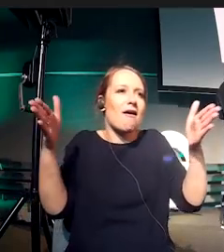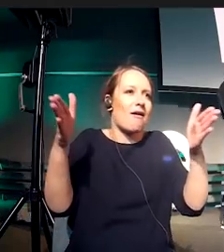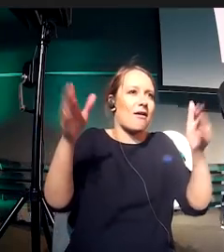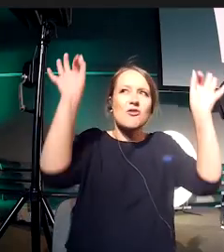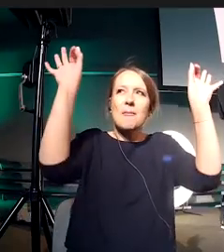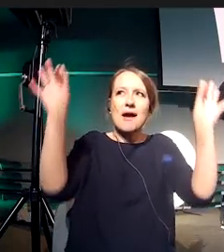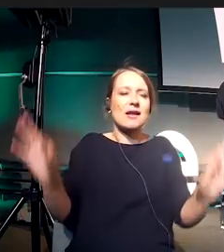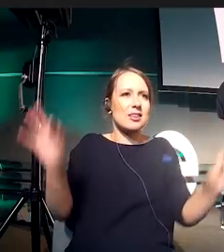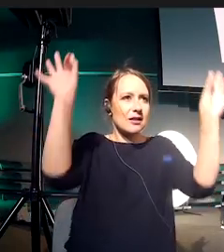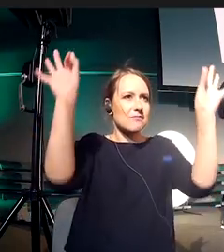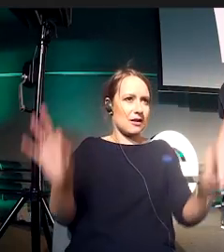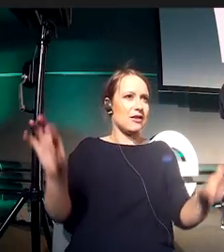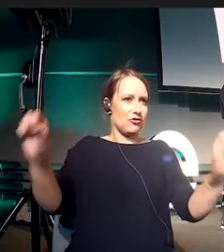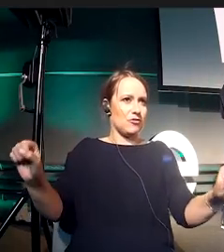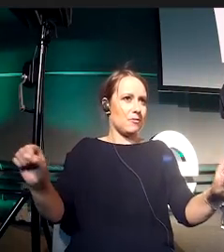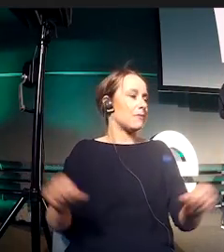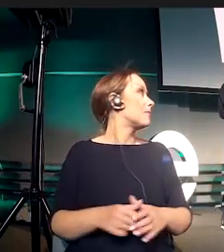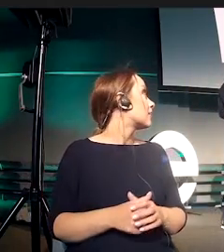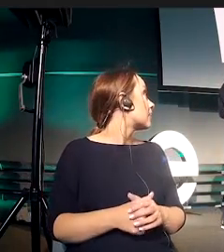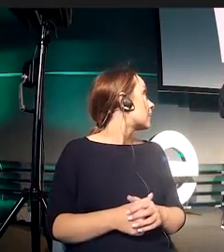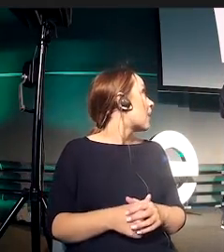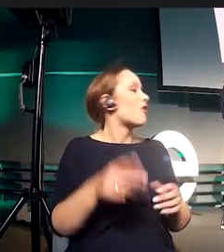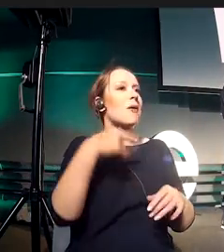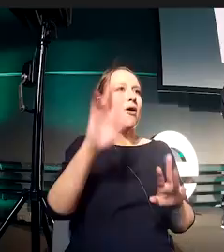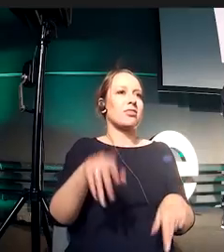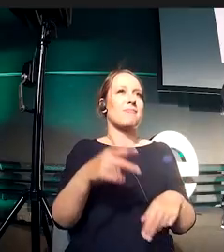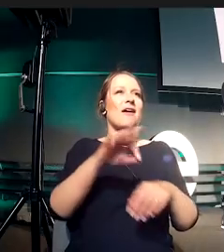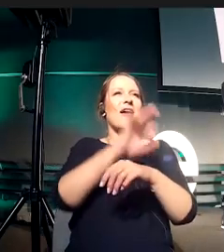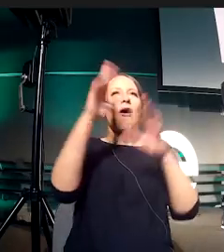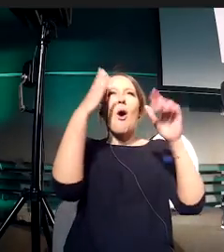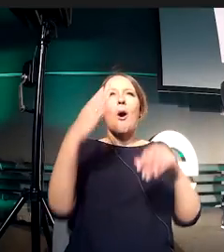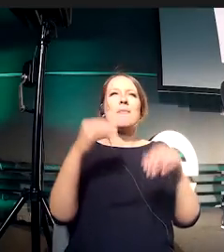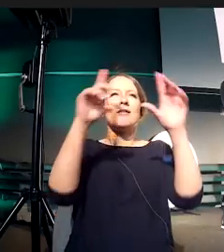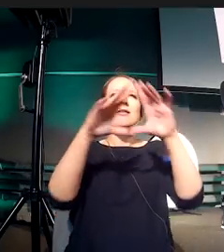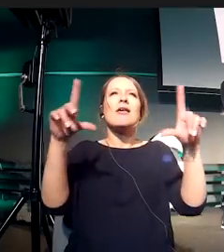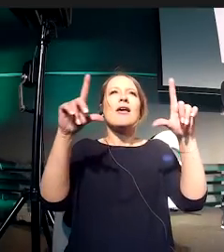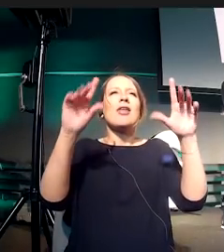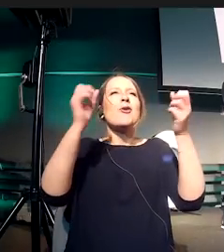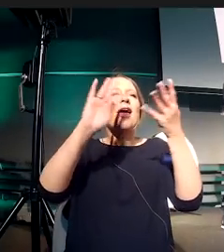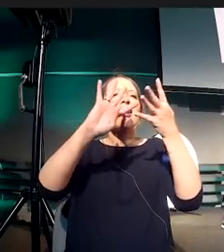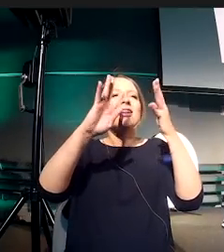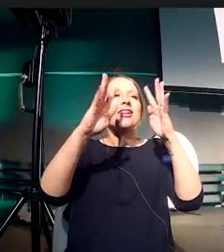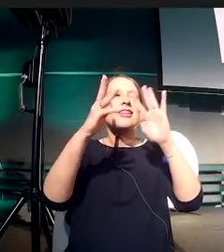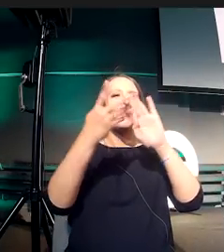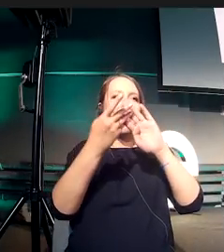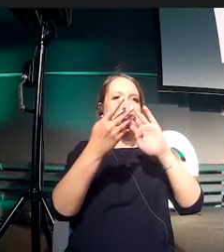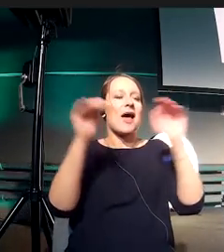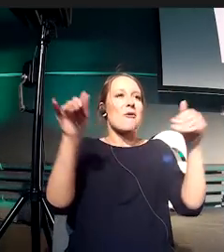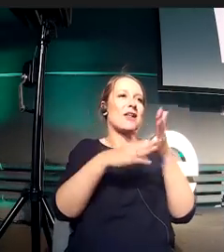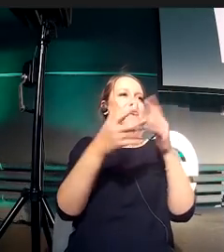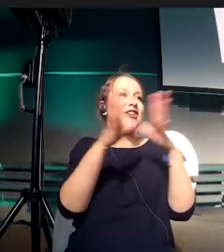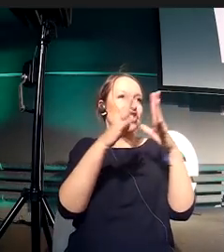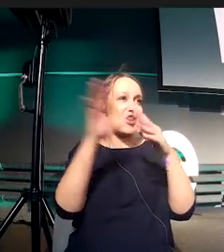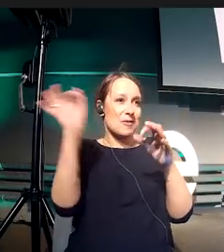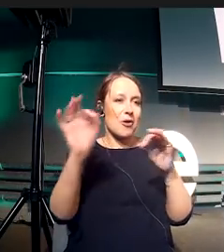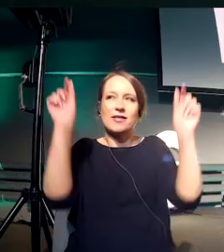I need to place type on a different path. I could actually use 10% margin for each one and make the typography